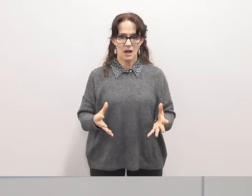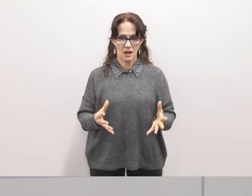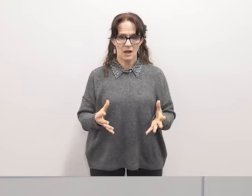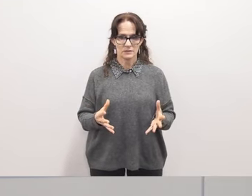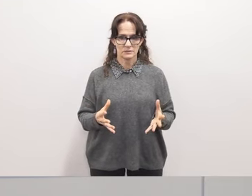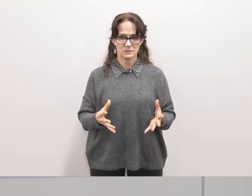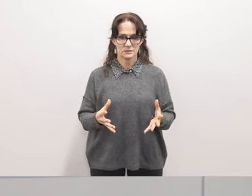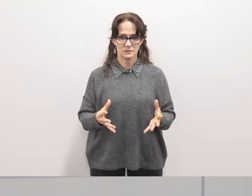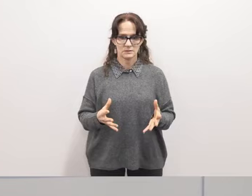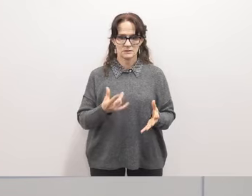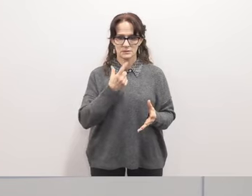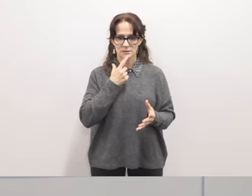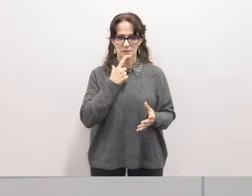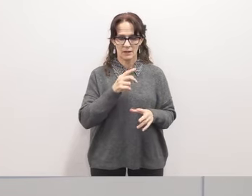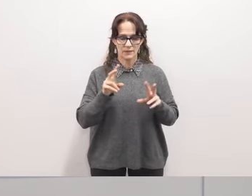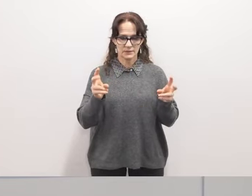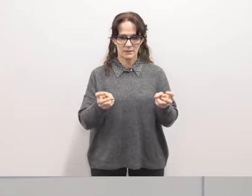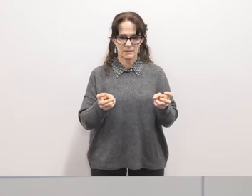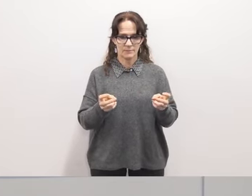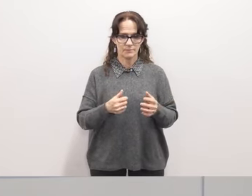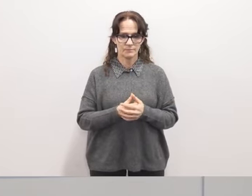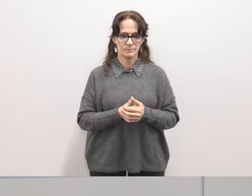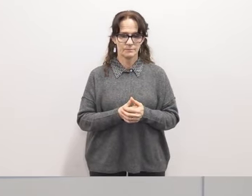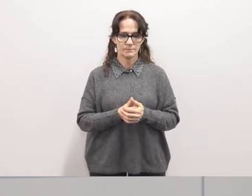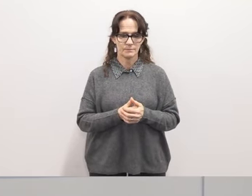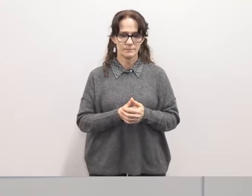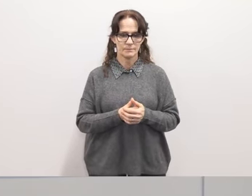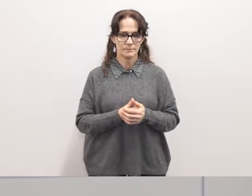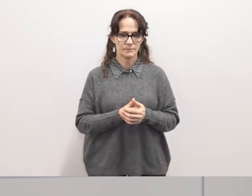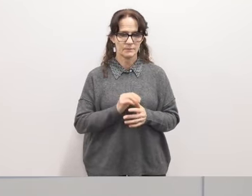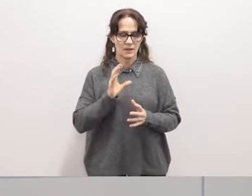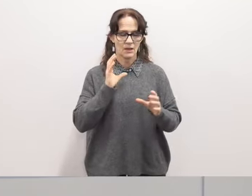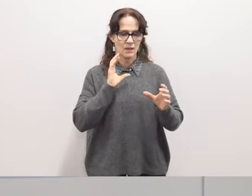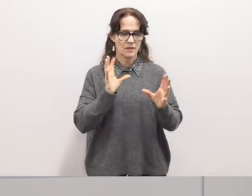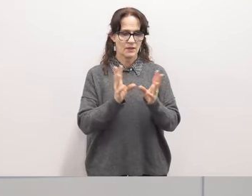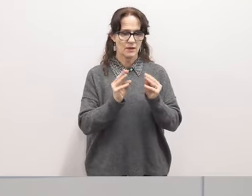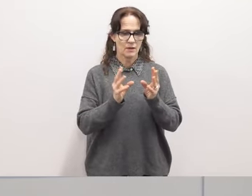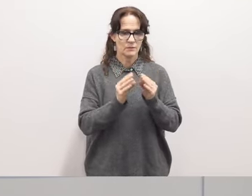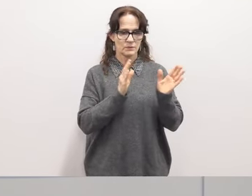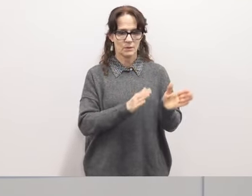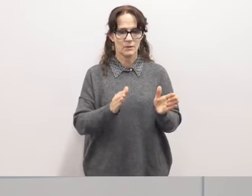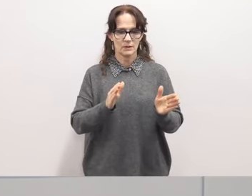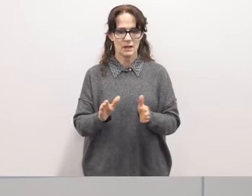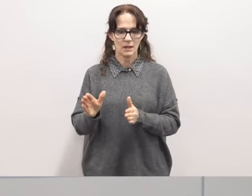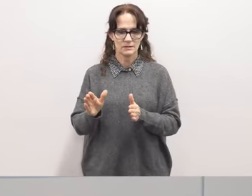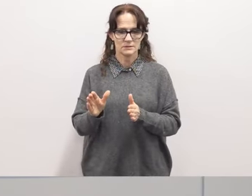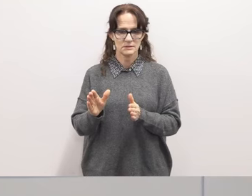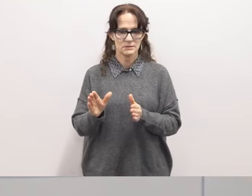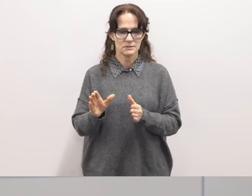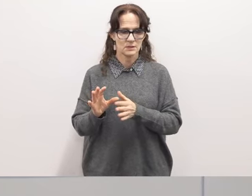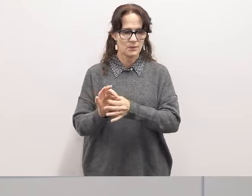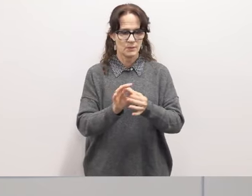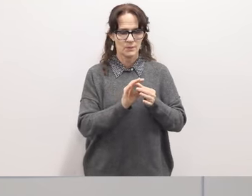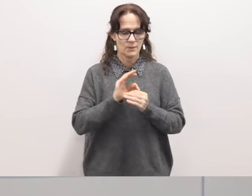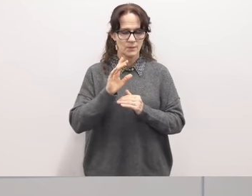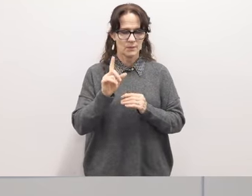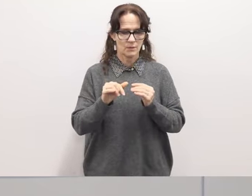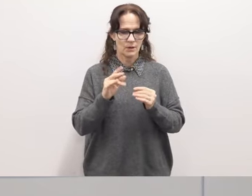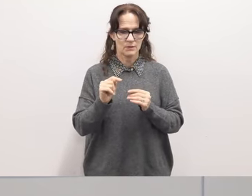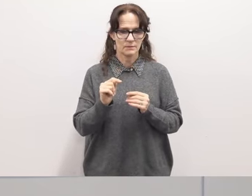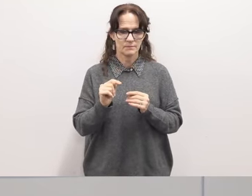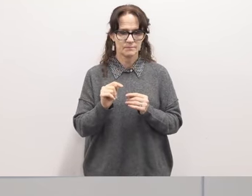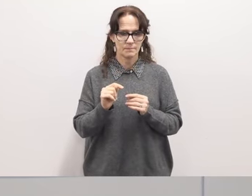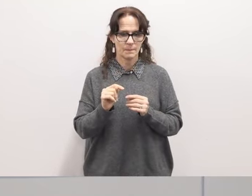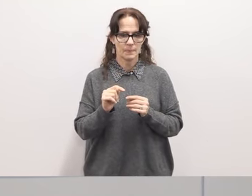to be said on this subject uh uh the whole conference was organized or oriented around it um